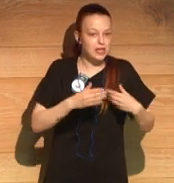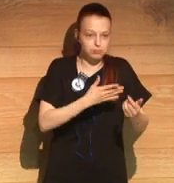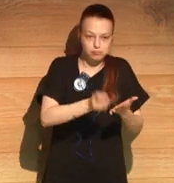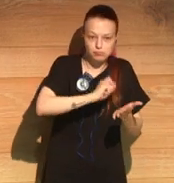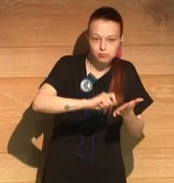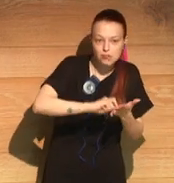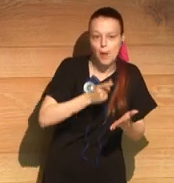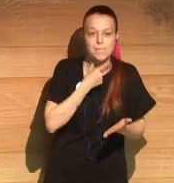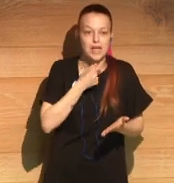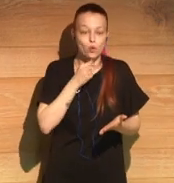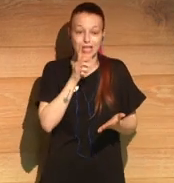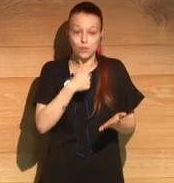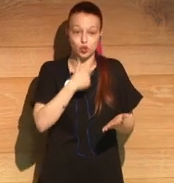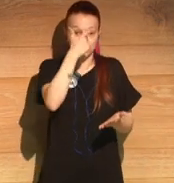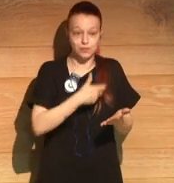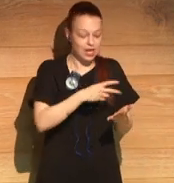that's just going to make you laugh.